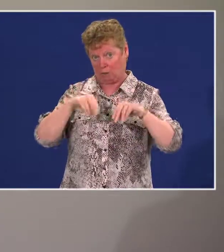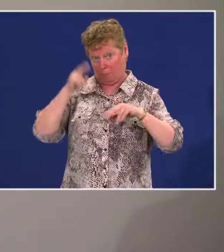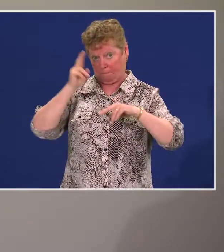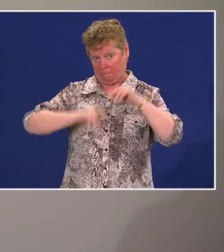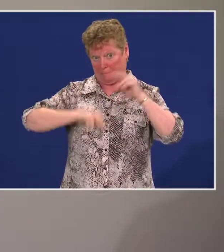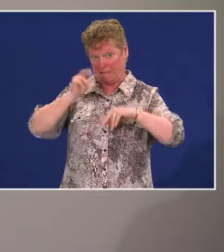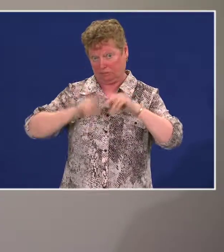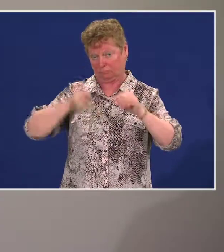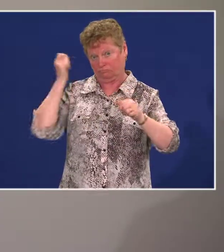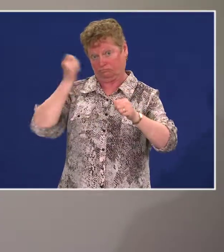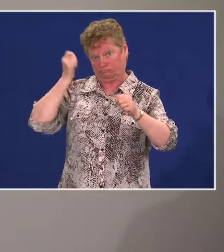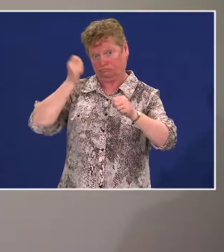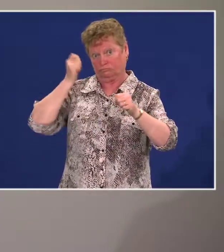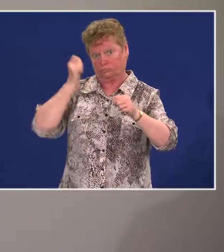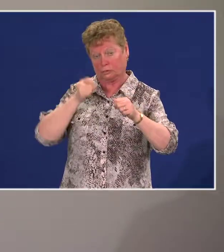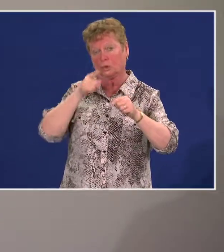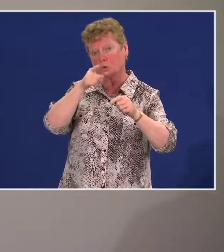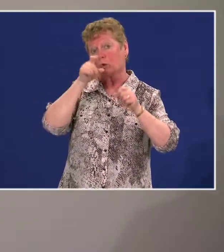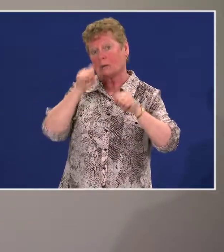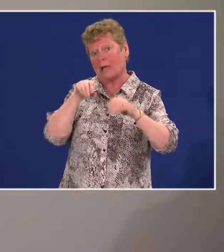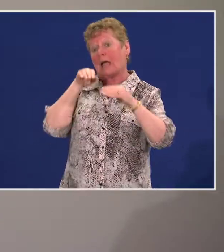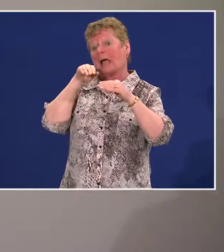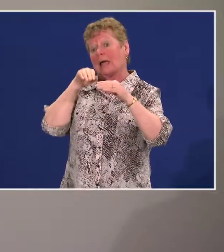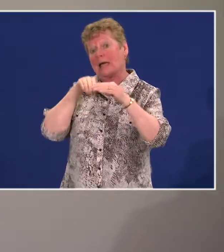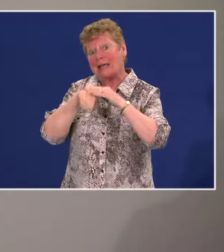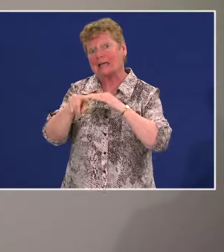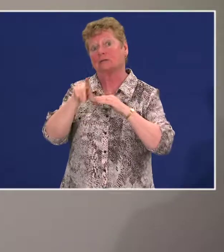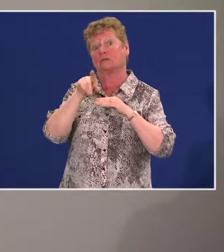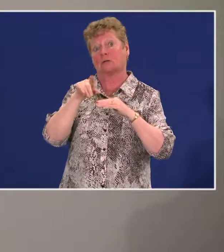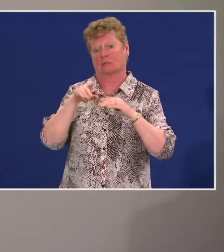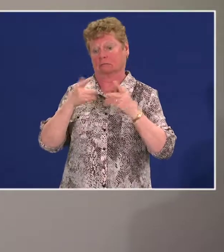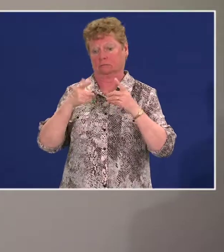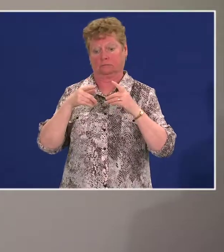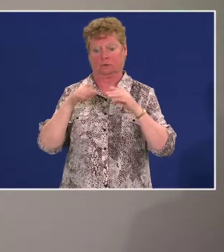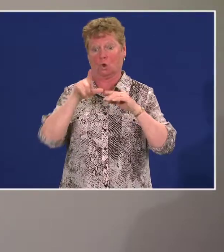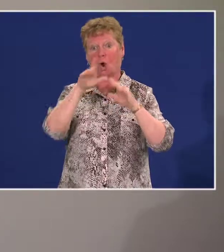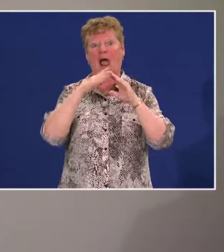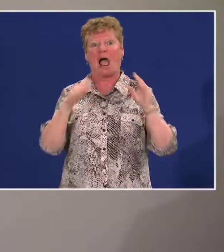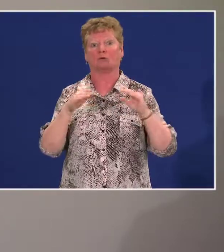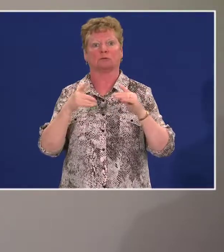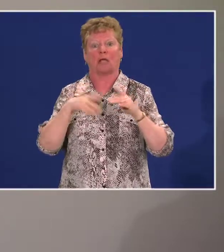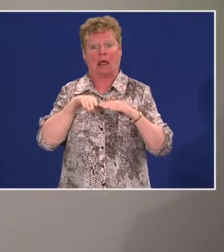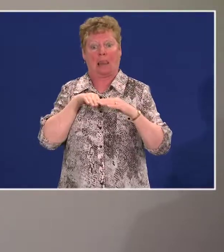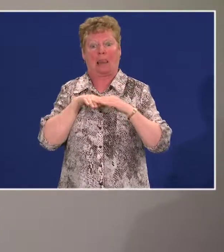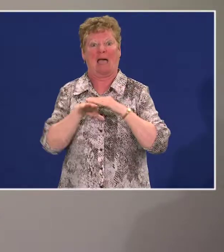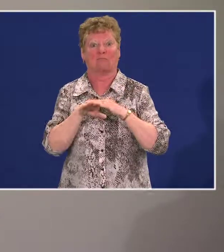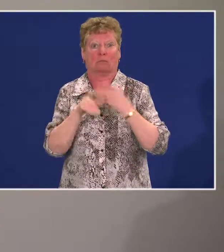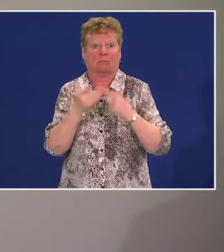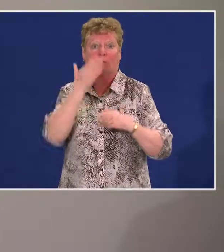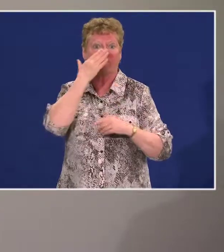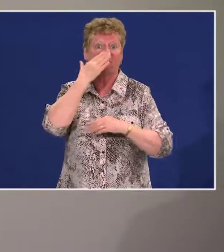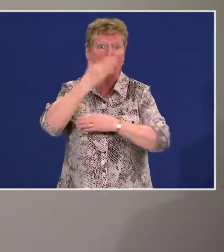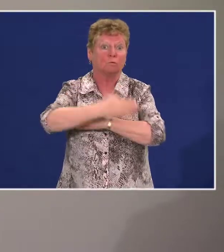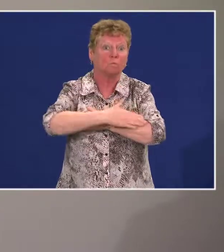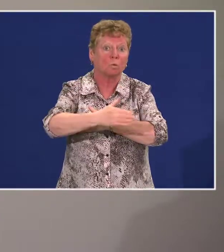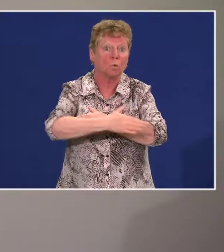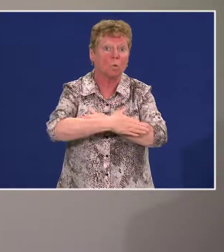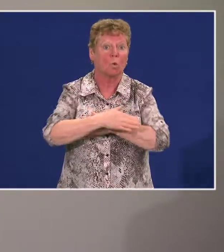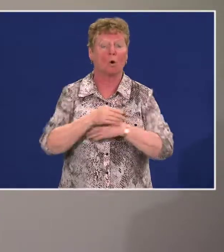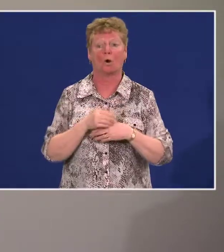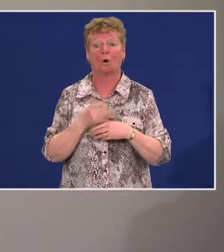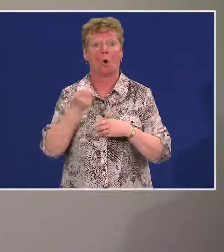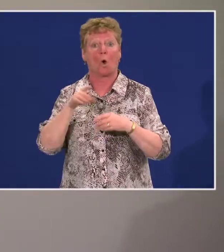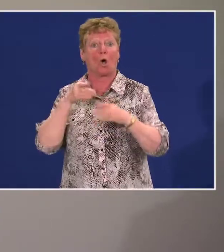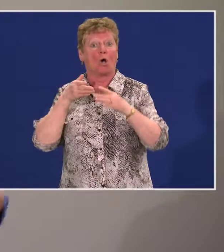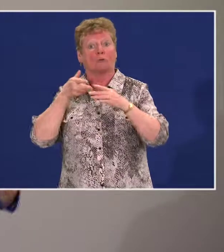can get in to your house at a level entrance somewhere. So it could be through the front door, it could be through